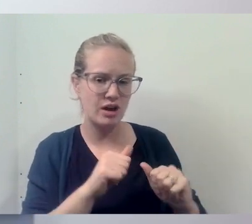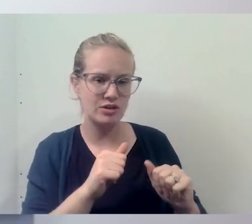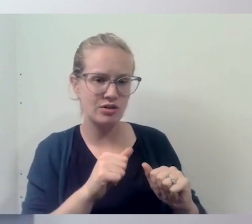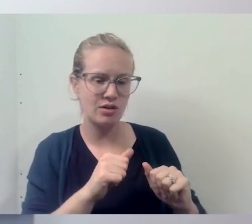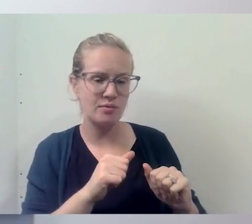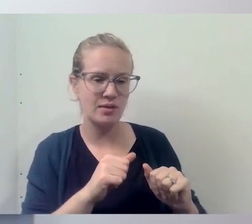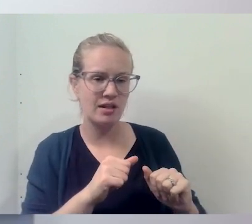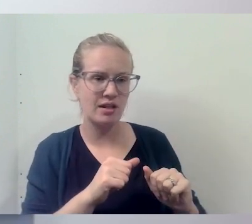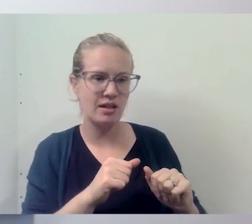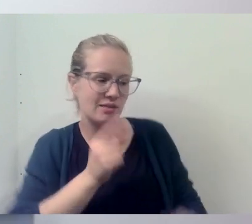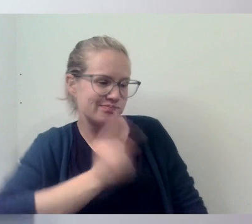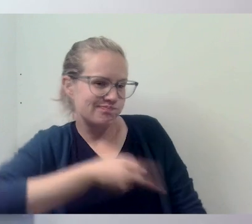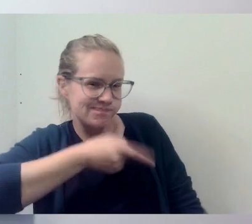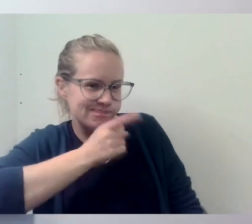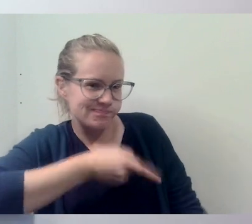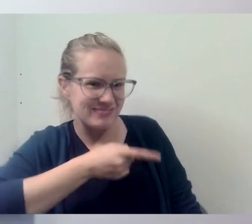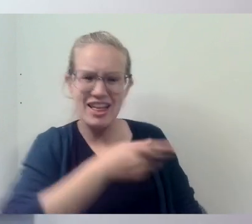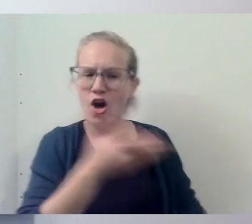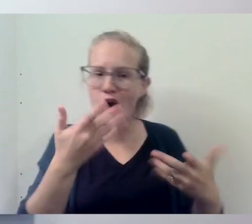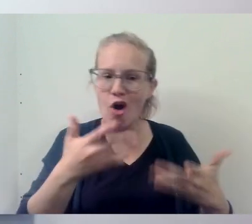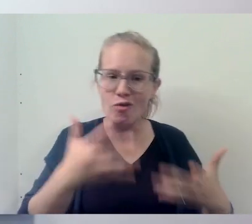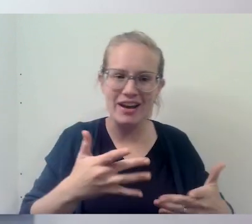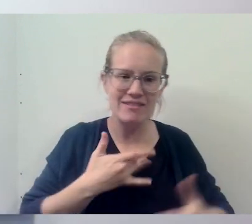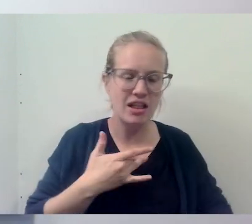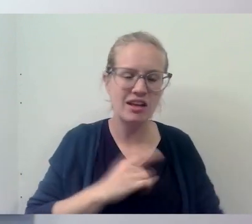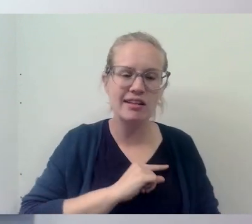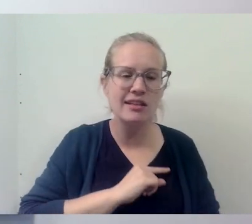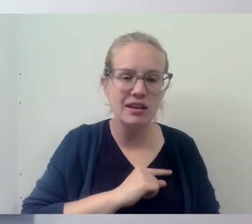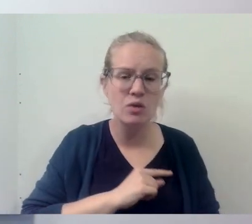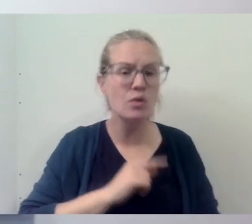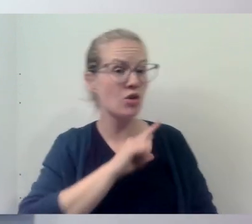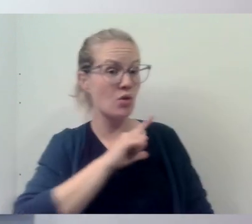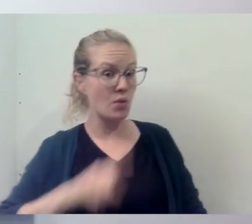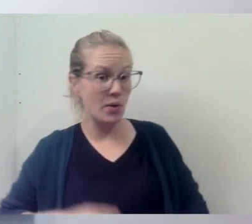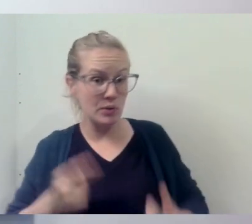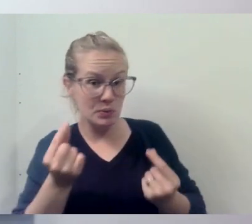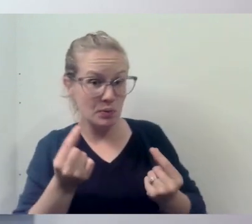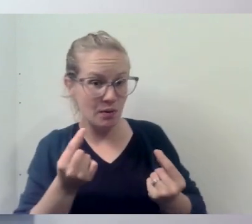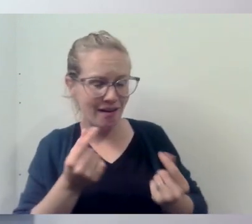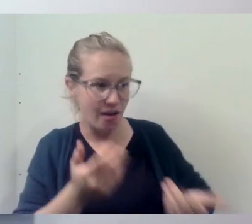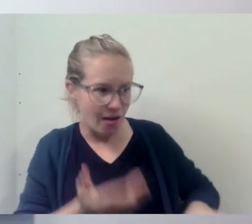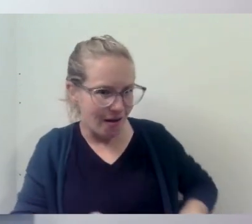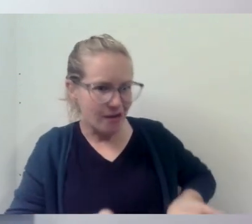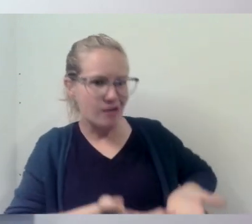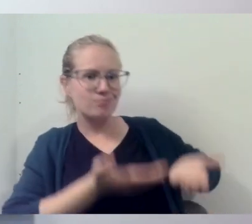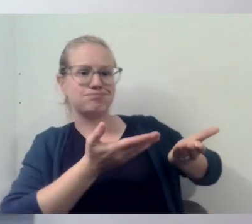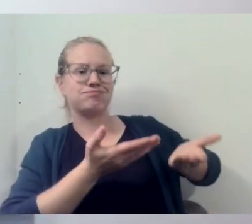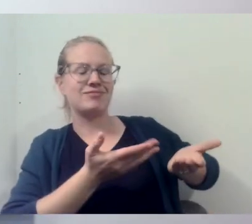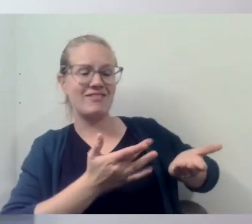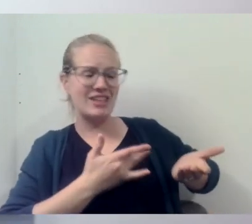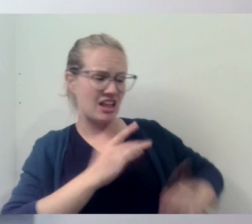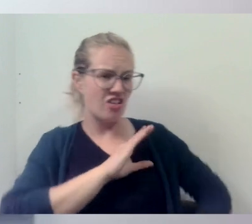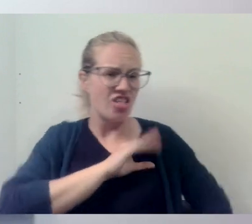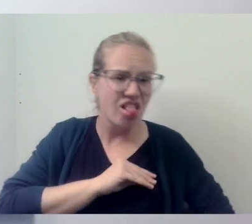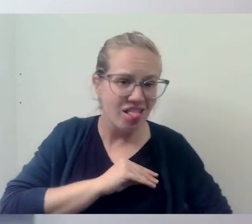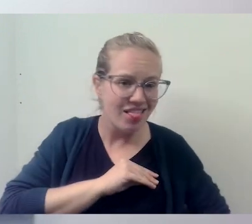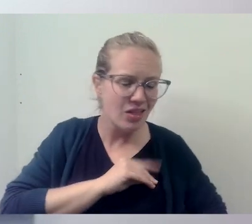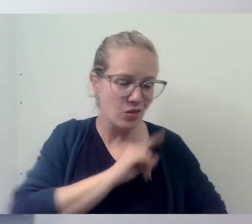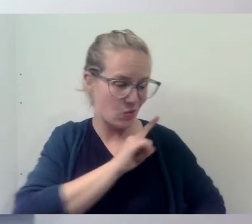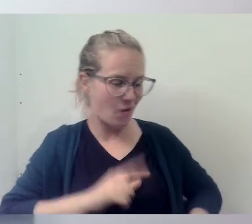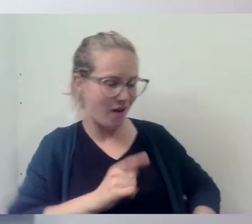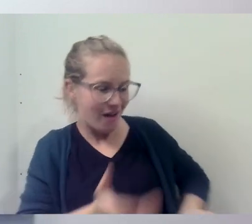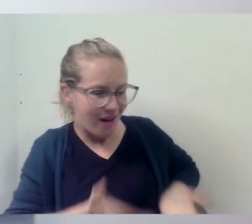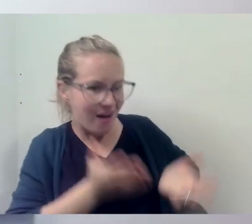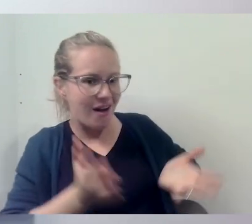down when that person's already down, you know, what the Lord does is to lift us up when we are down, you know? And